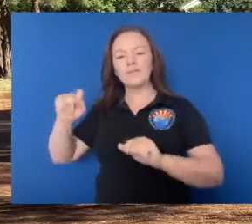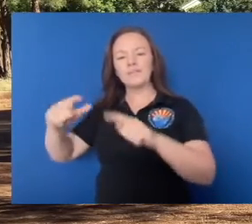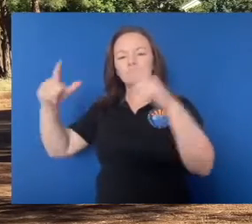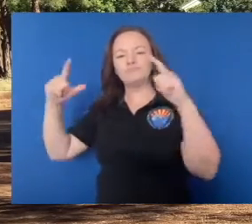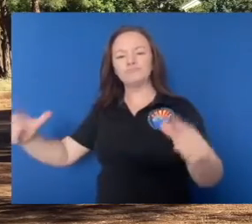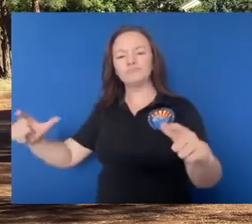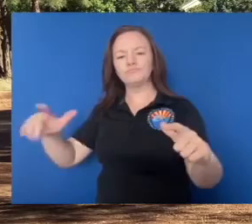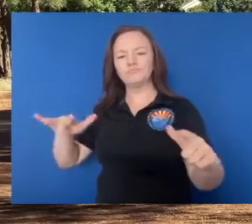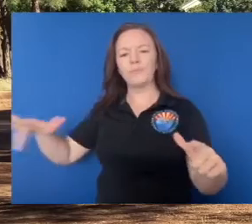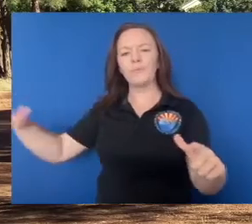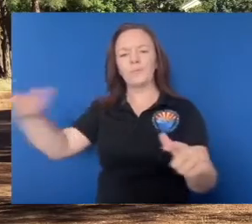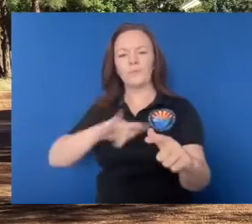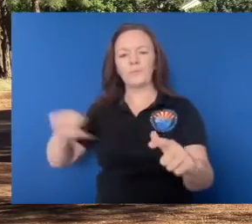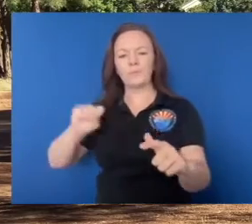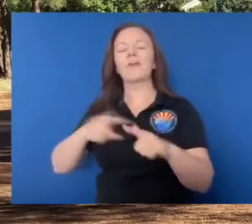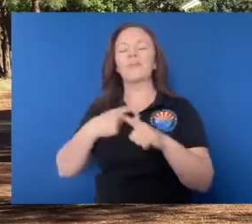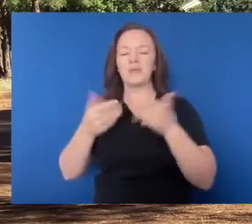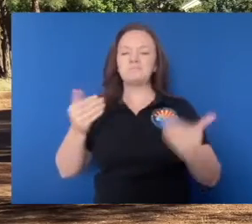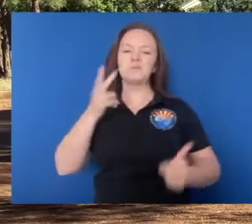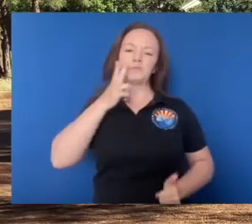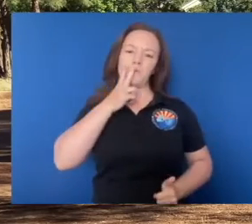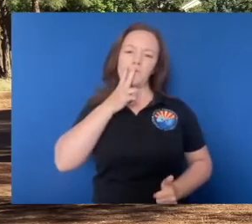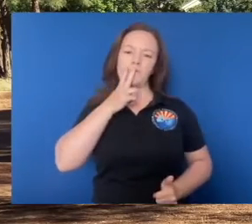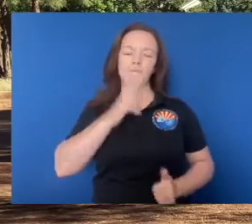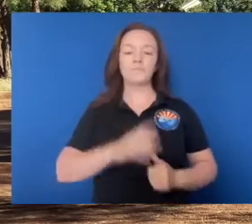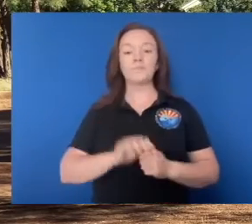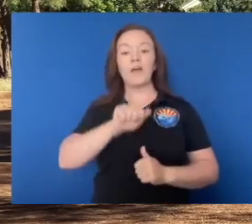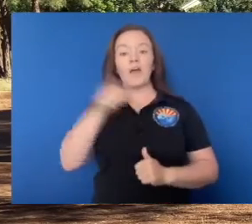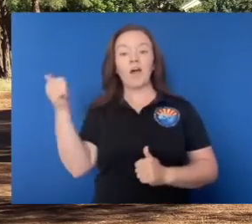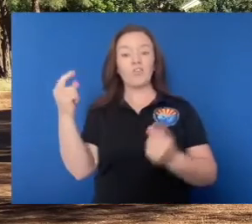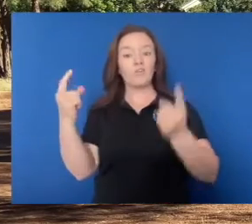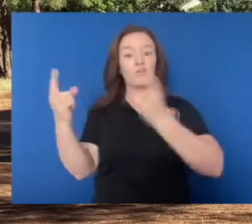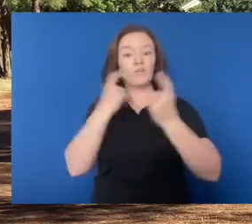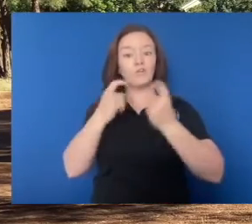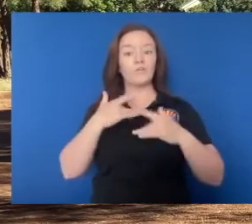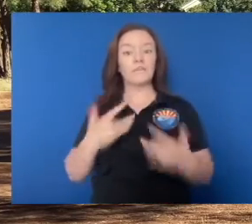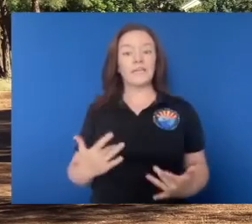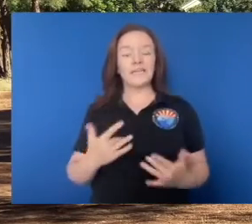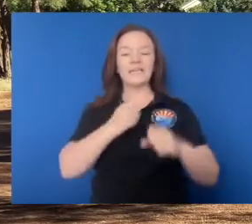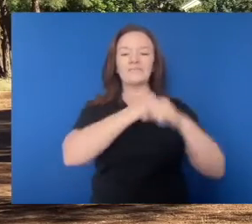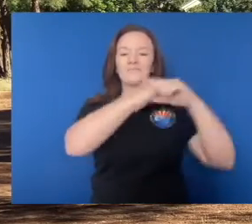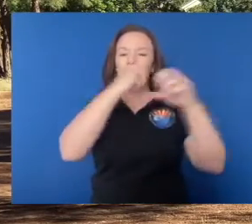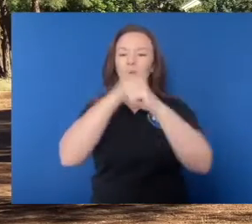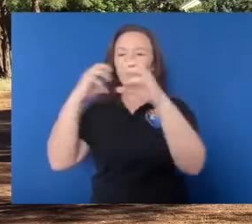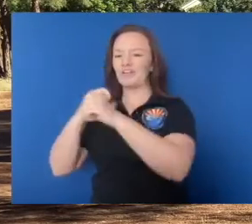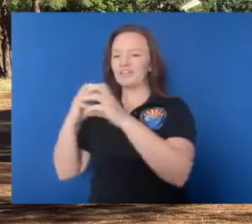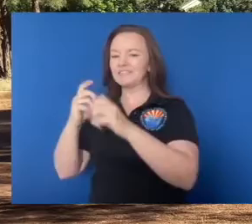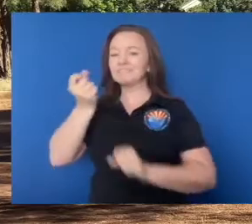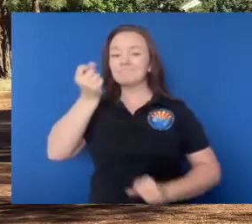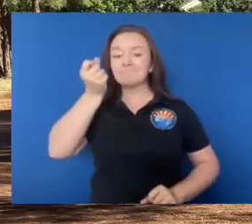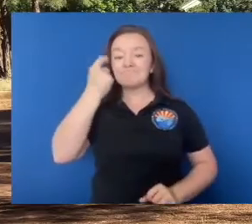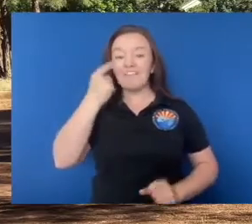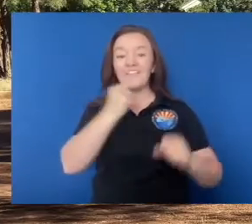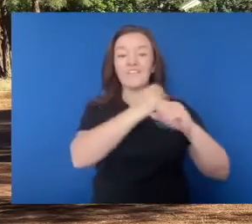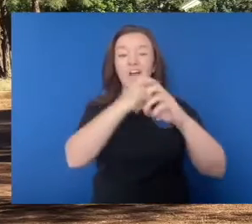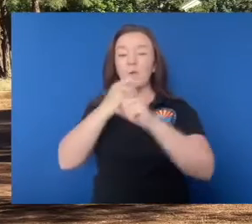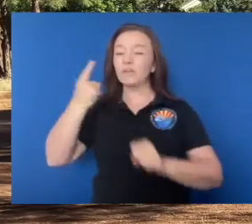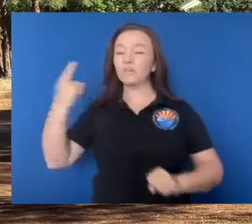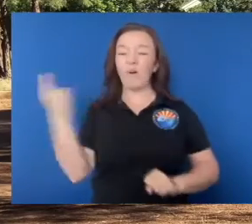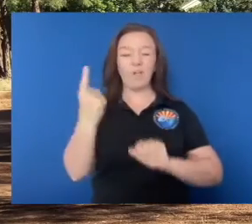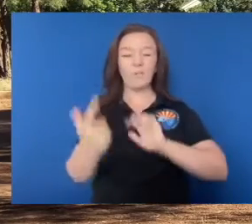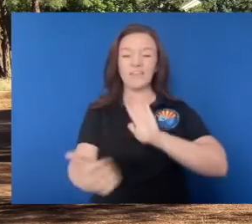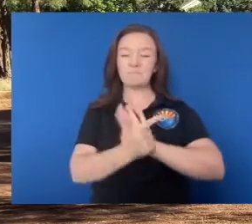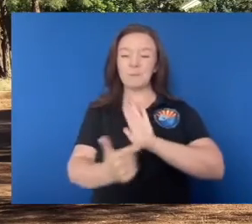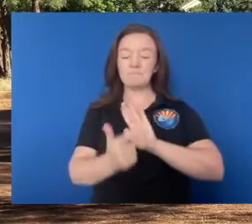the big question I get about restrictions is fireworks and fireworks are prohibited year round. There's not